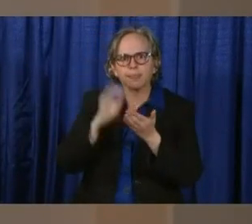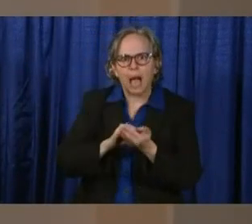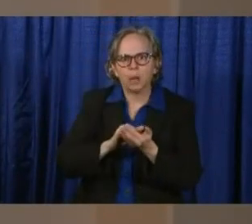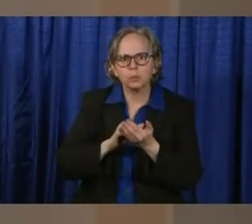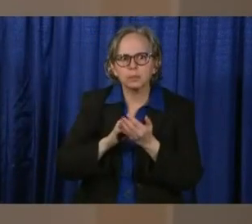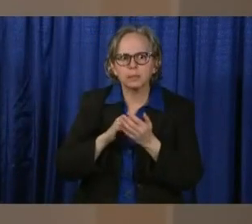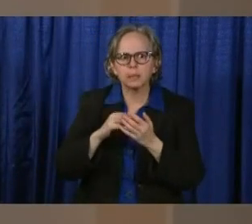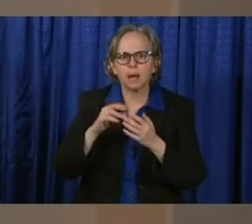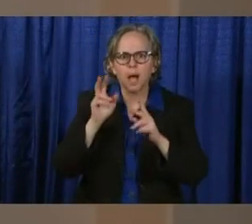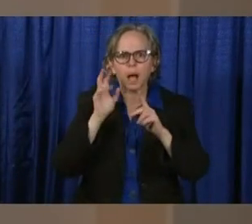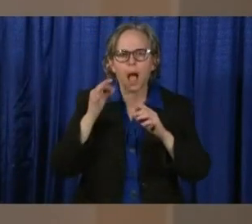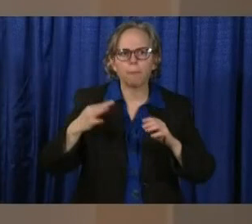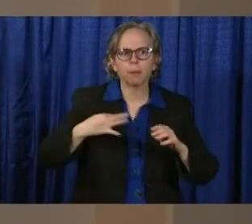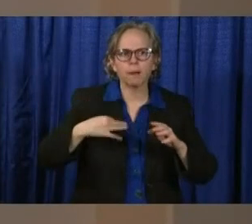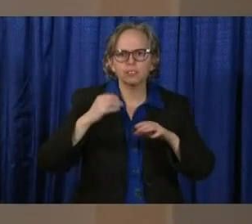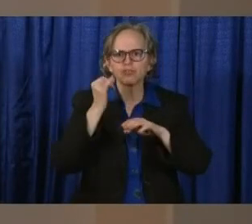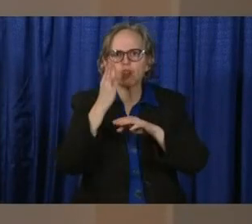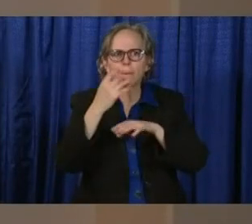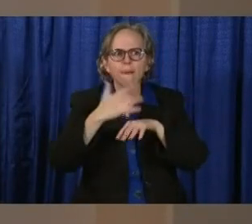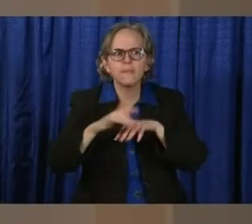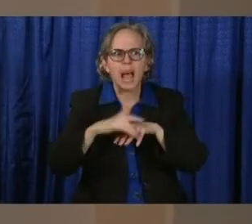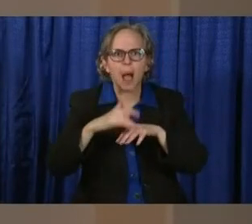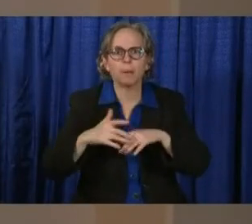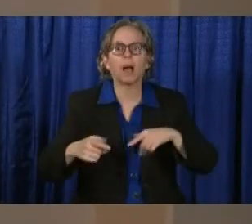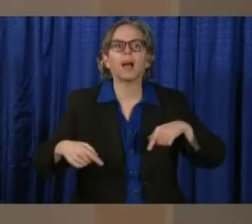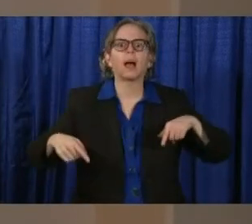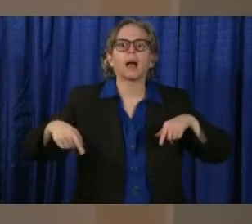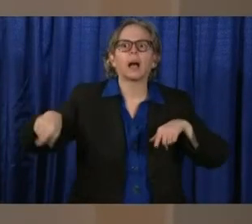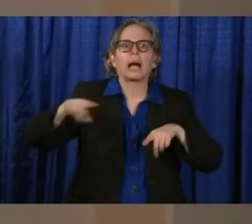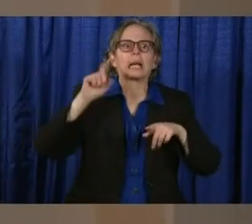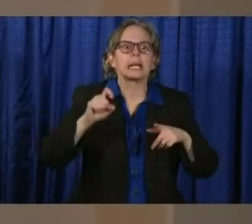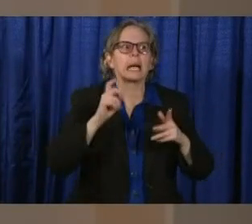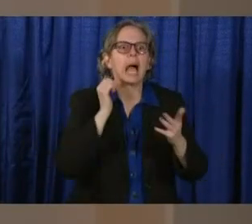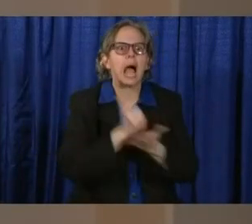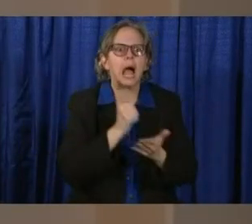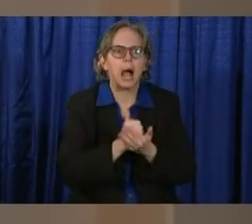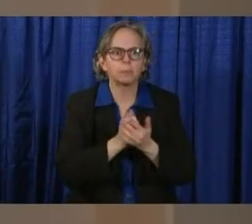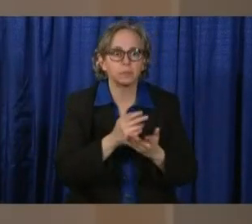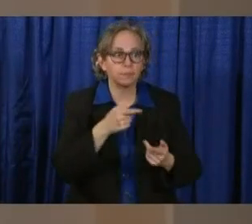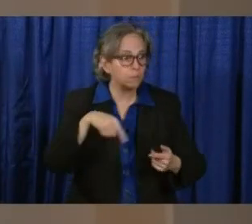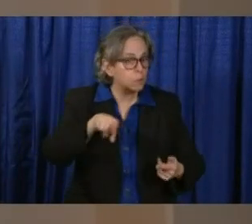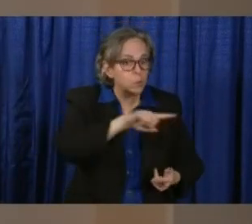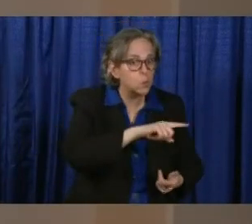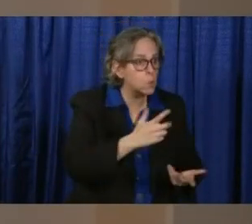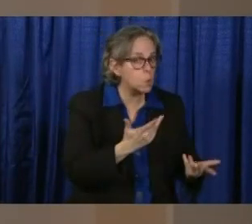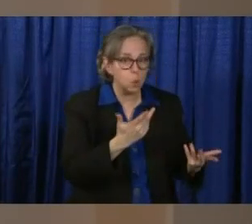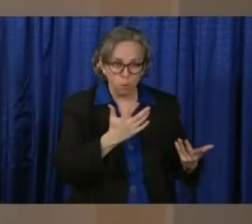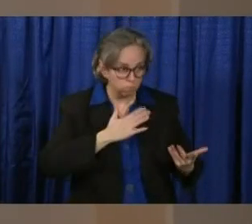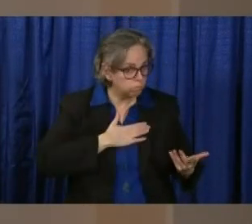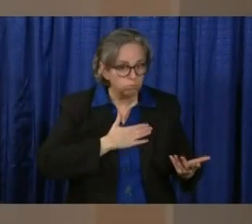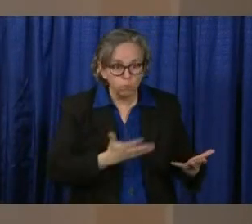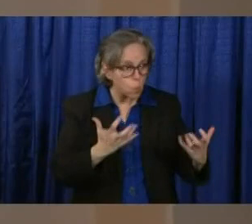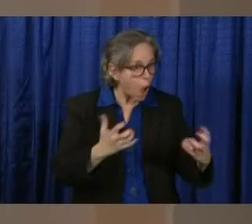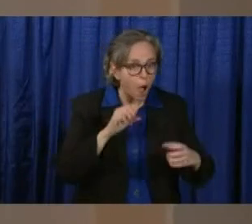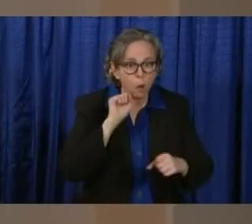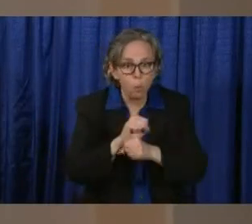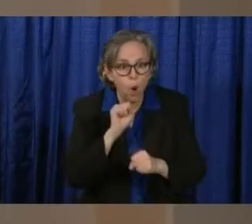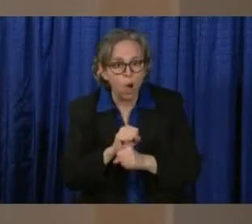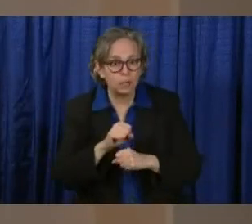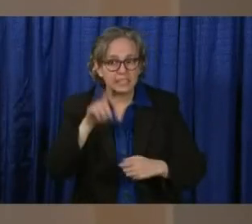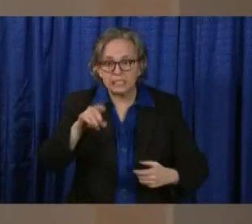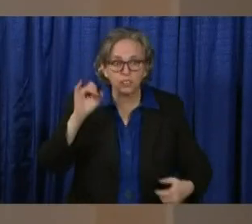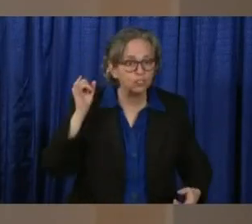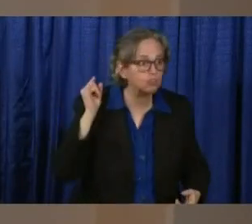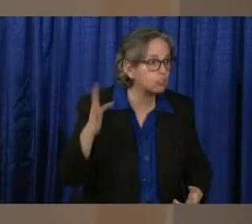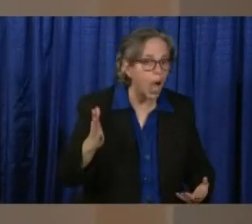that these companies need. So if you are in desperately need of an opportunity or maybe